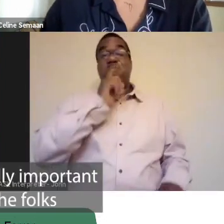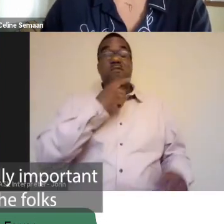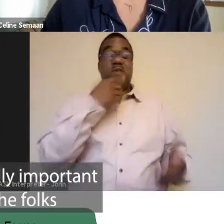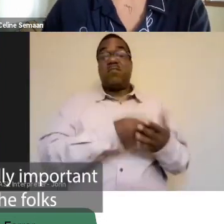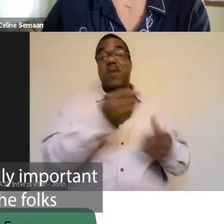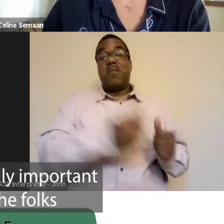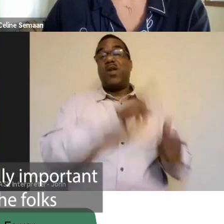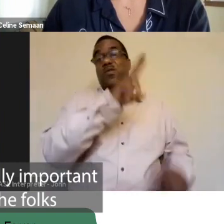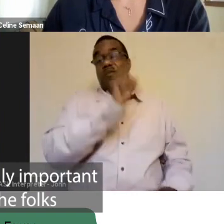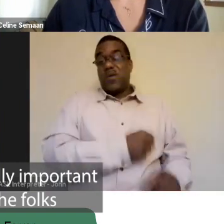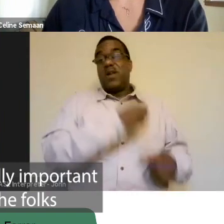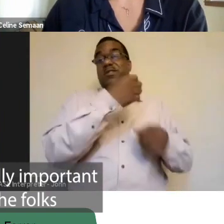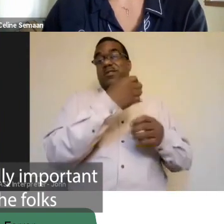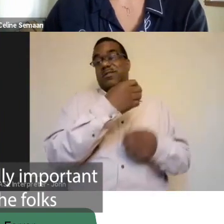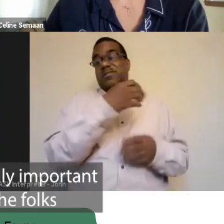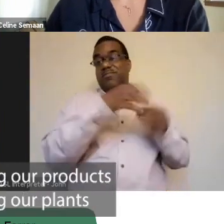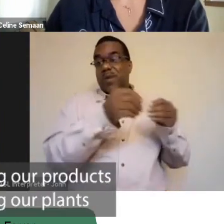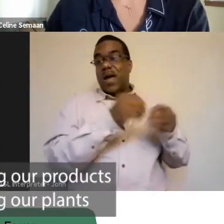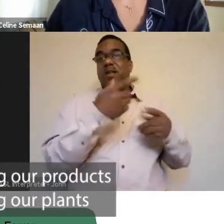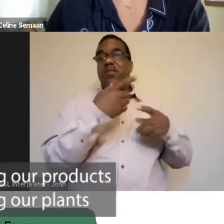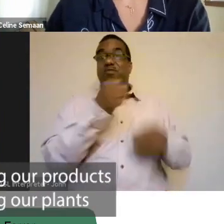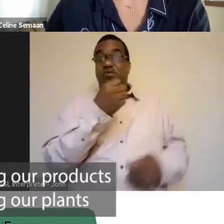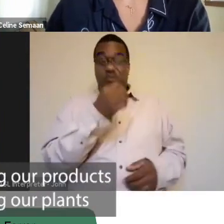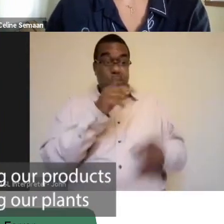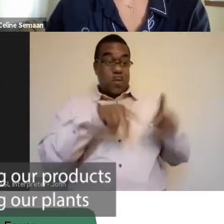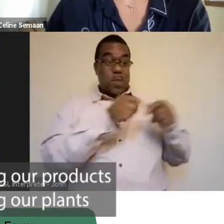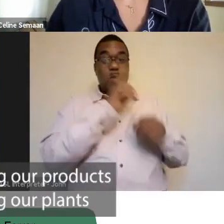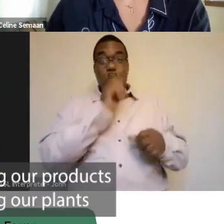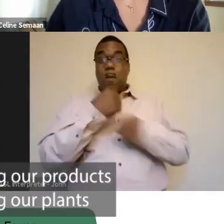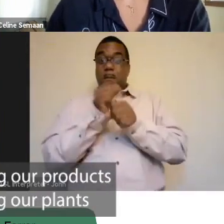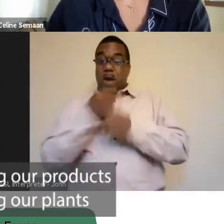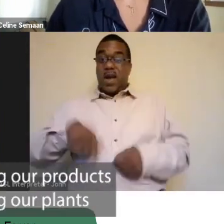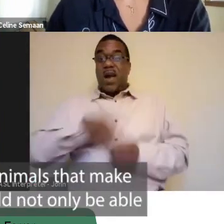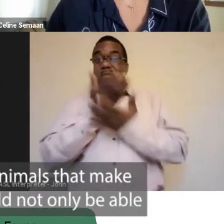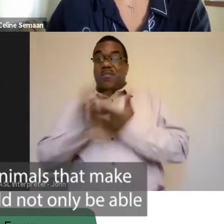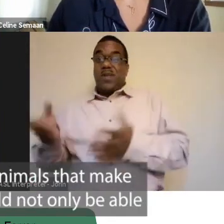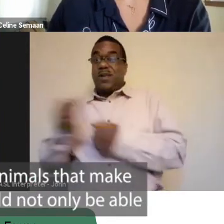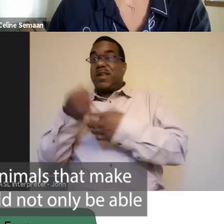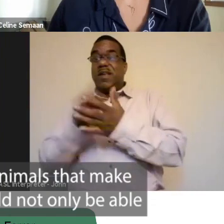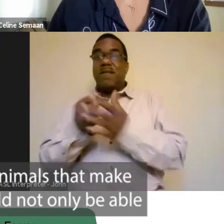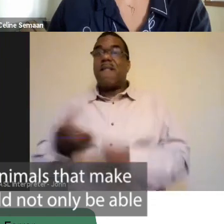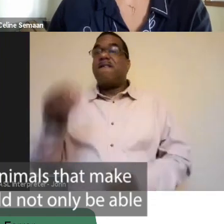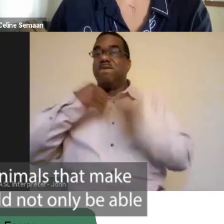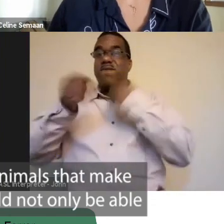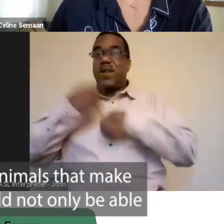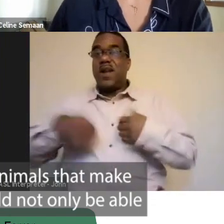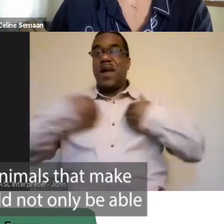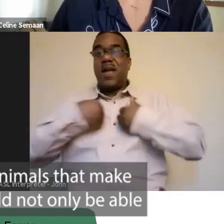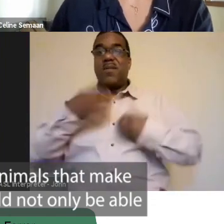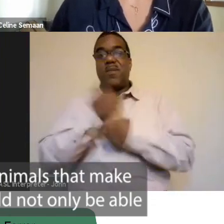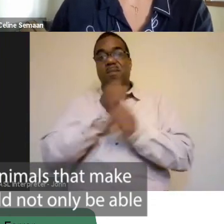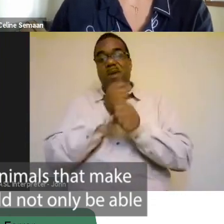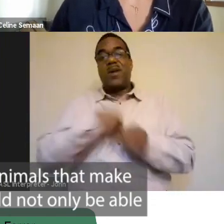So, what's really important is that the folks who are making our products and growing our plants and feeding our animals that make our products